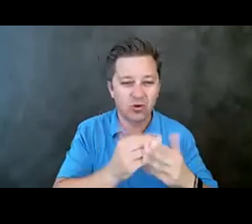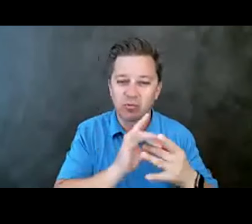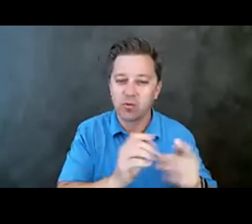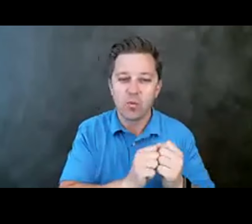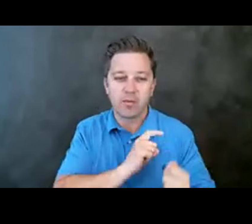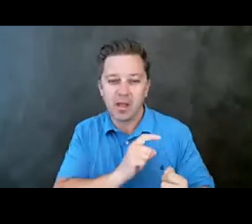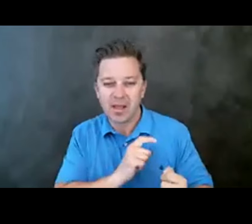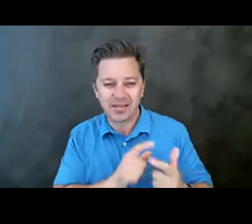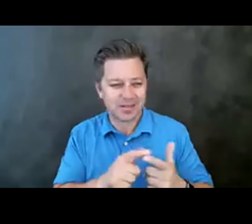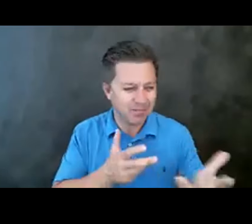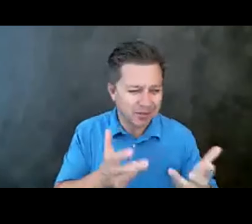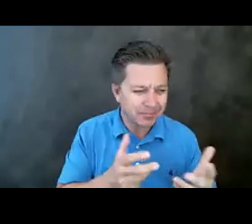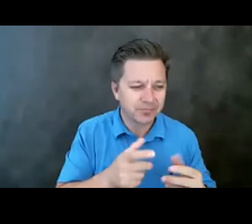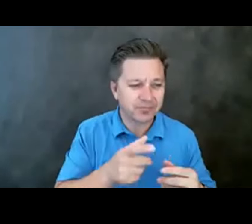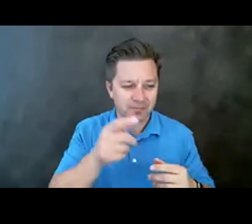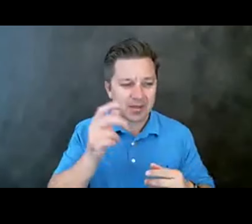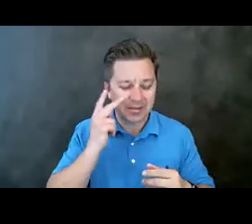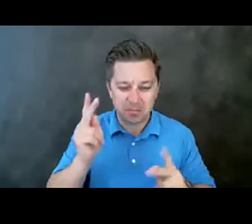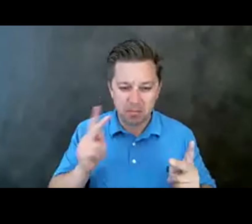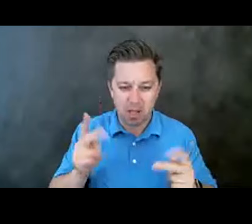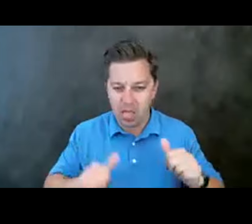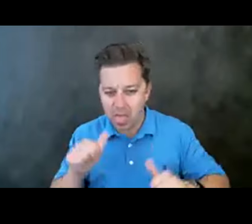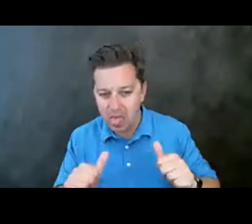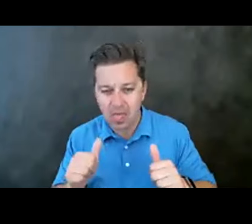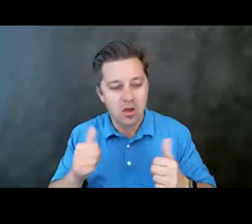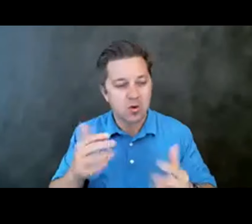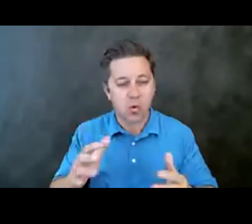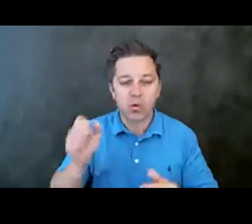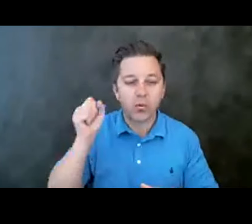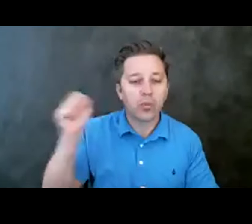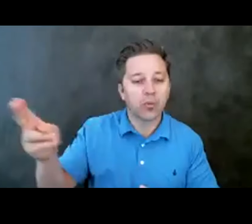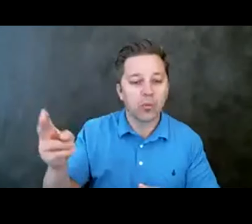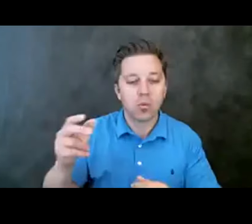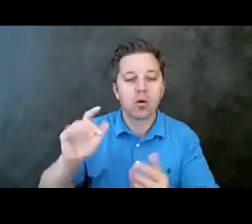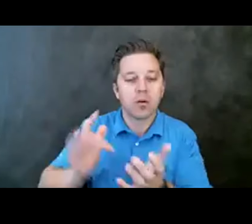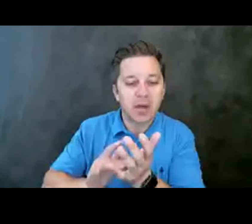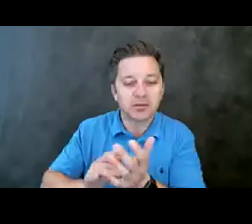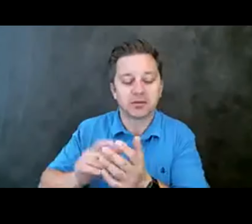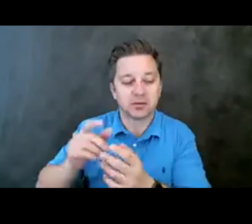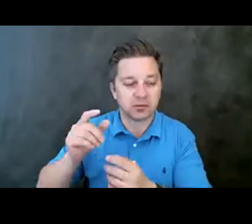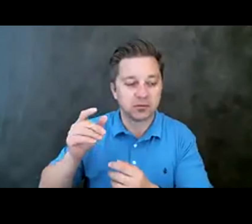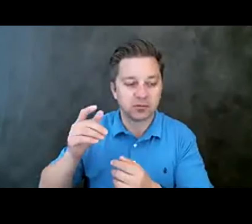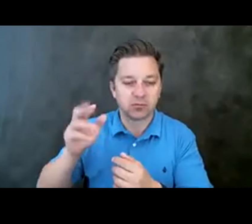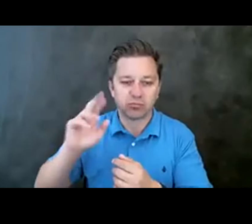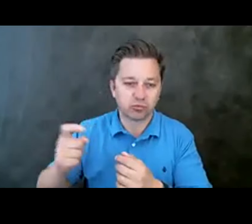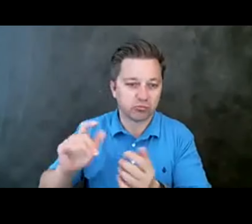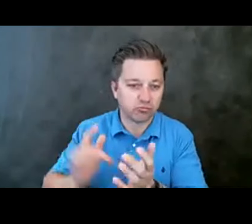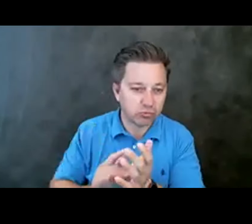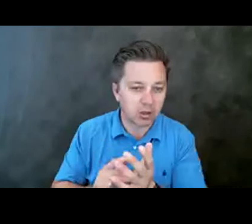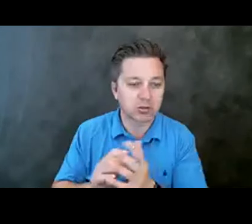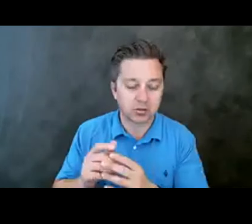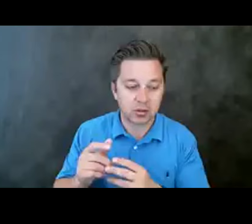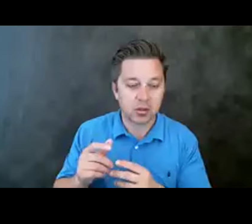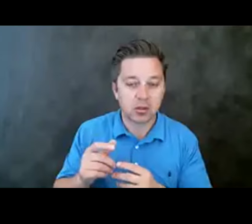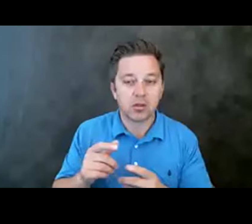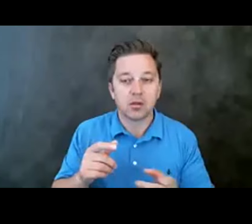people or how many can be hesitant to go this route for disposal of medication drugs. That's a great question. And I will not